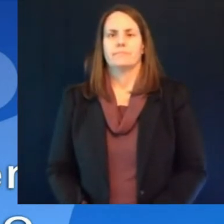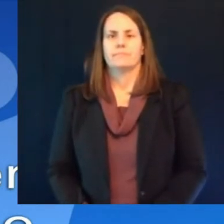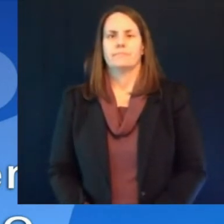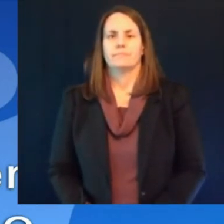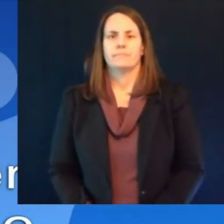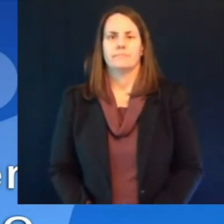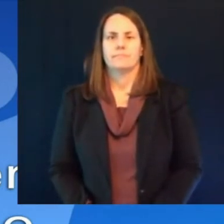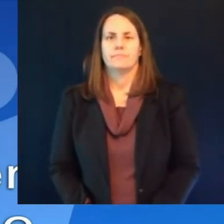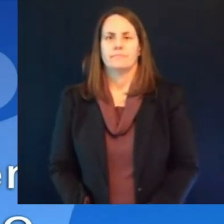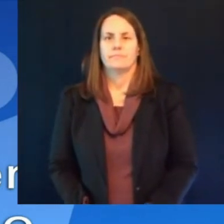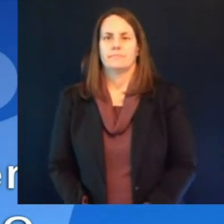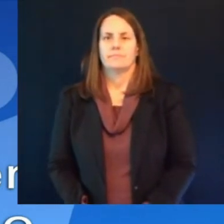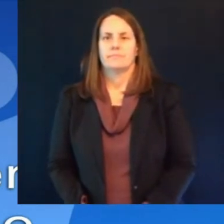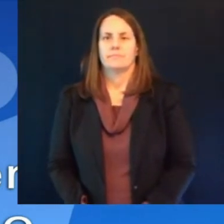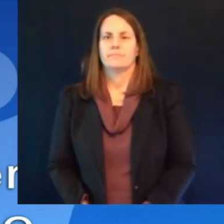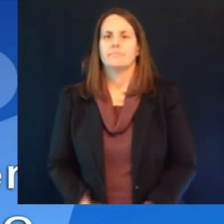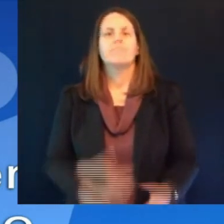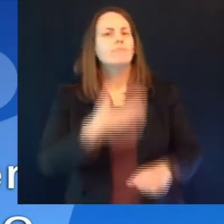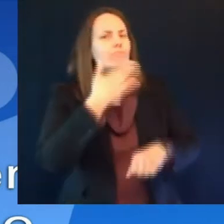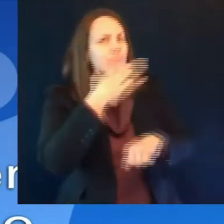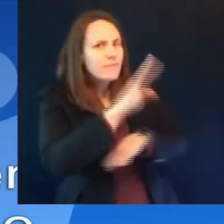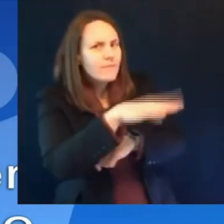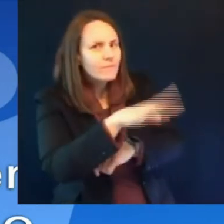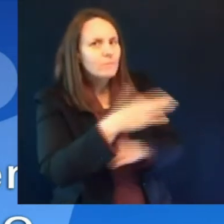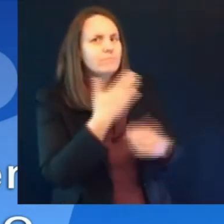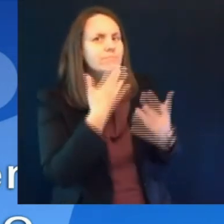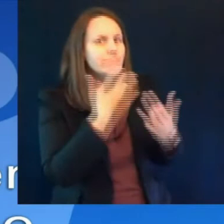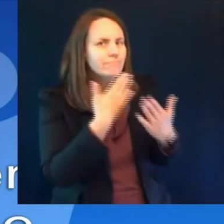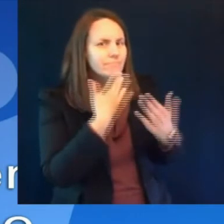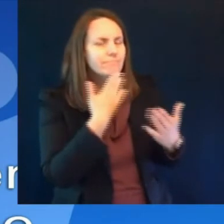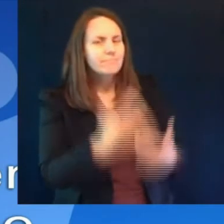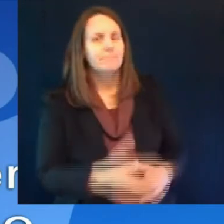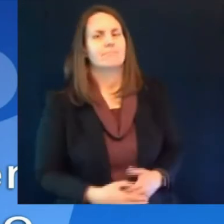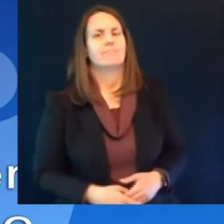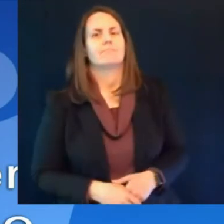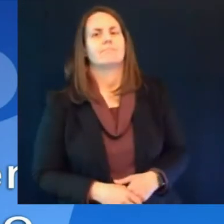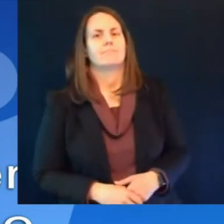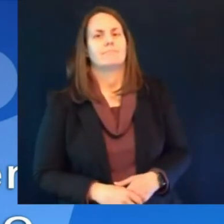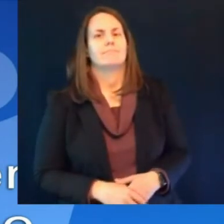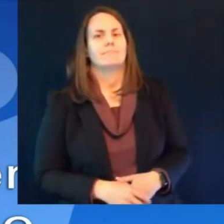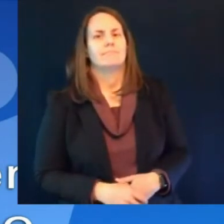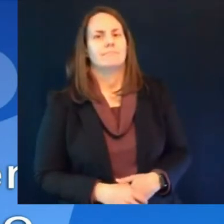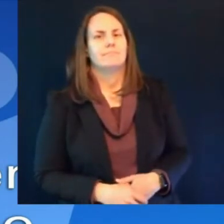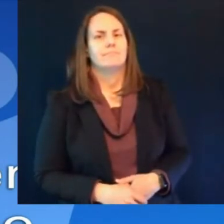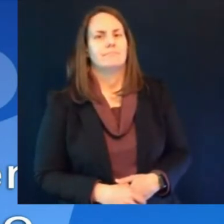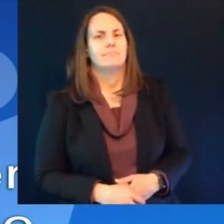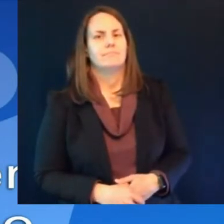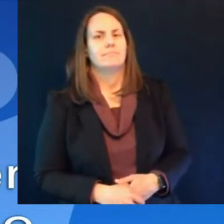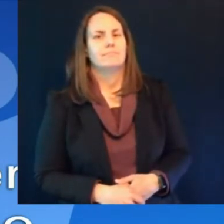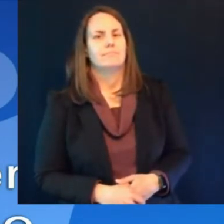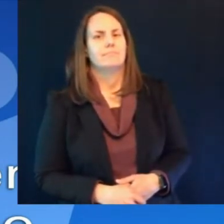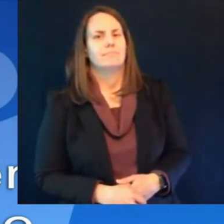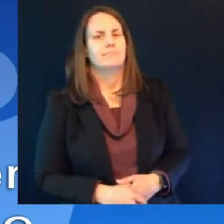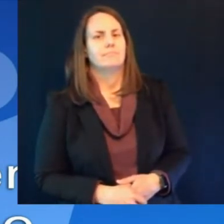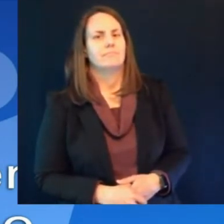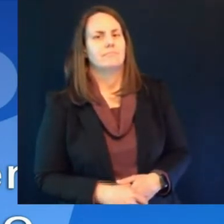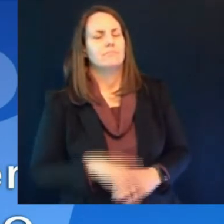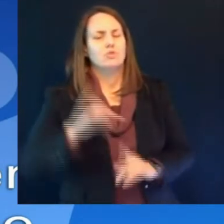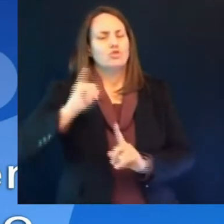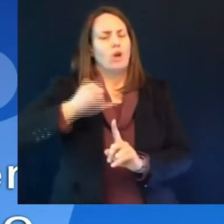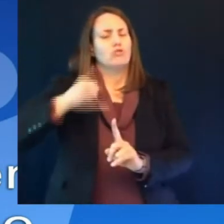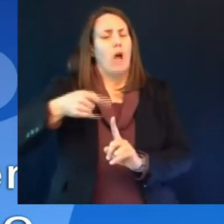good afternoon thank you uh so can you tell me which uh communities we're getting johnson and johnson and do you have